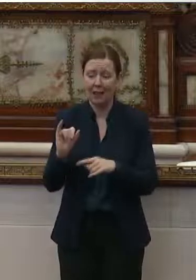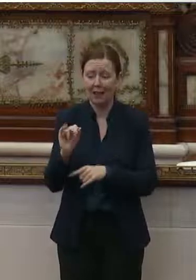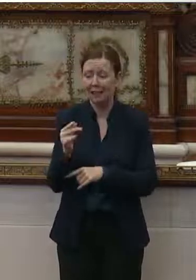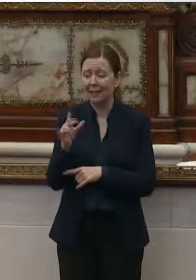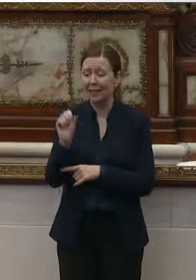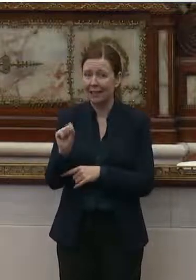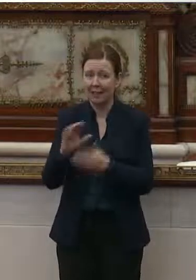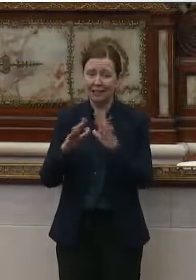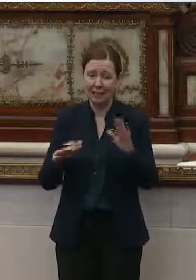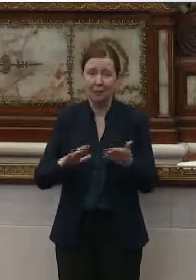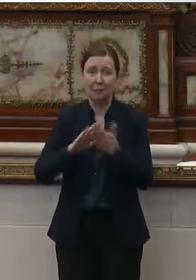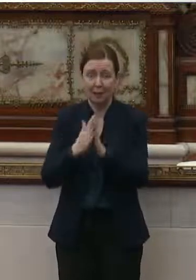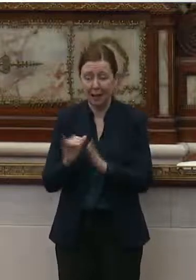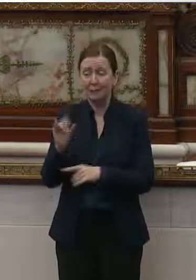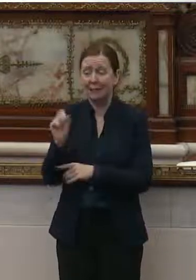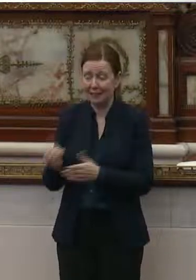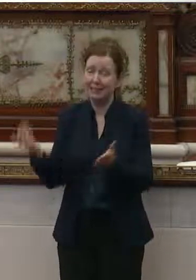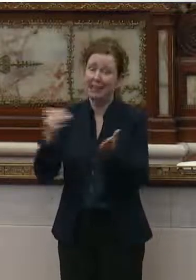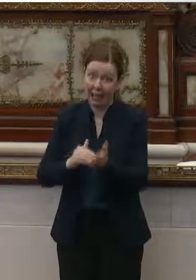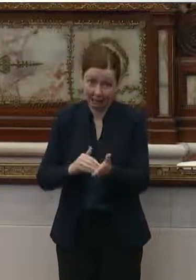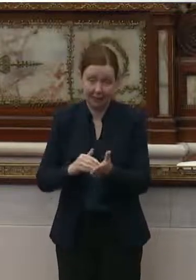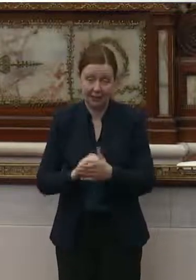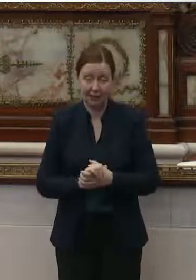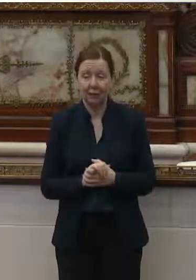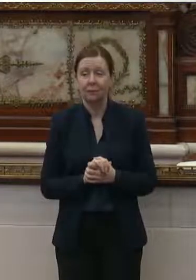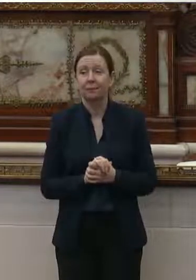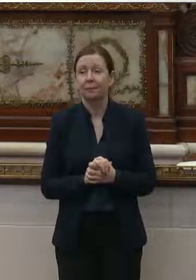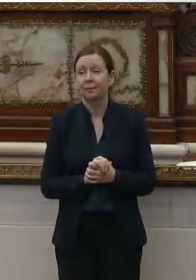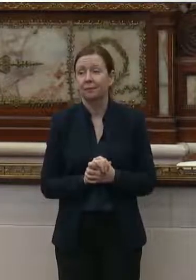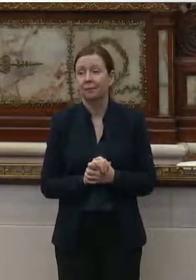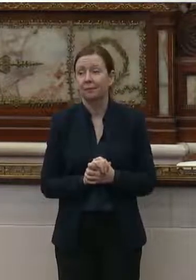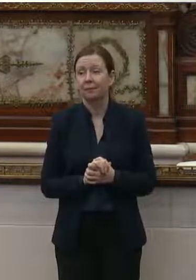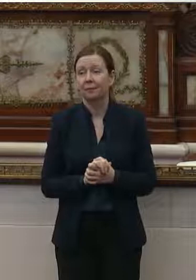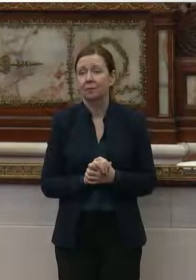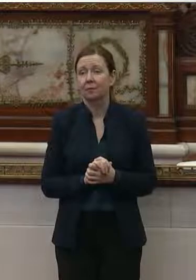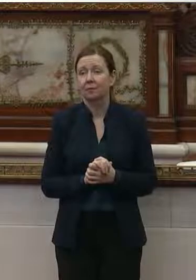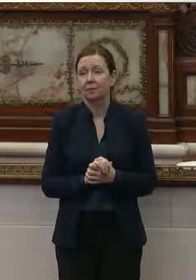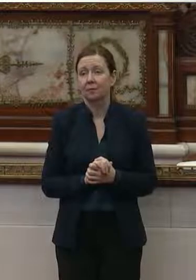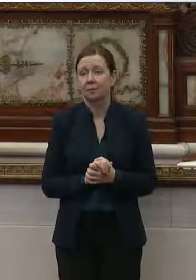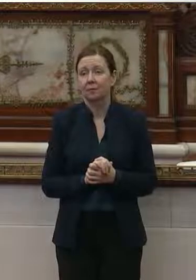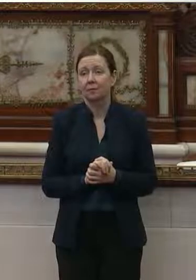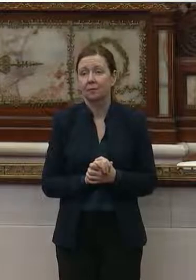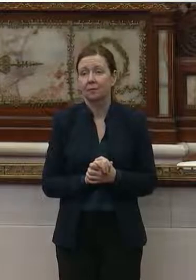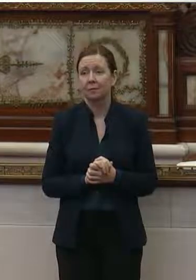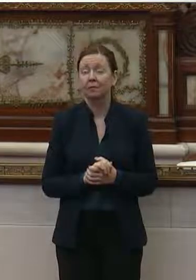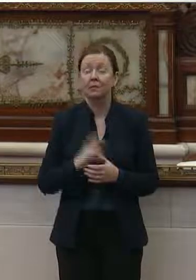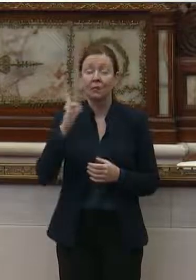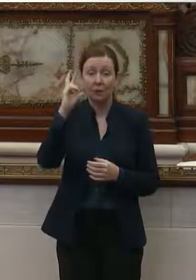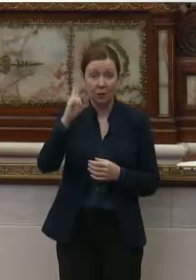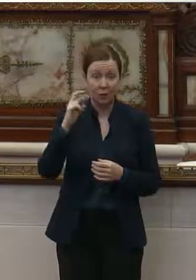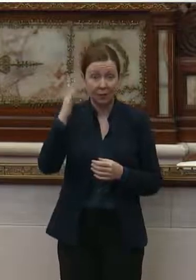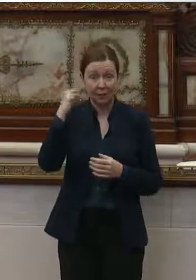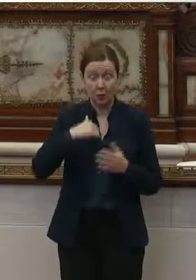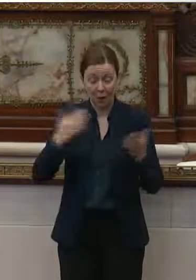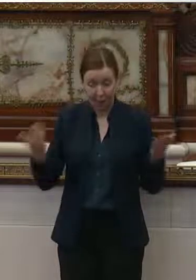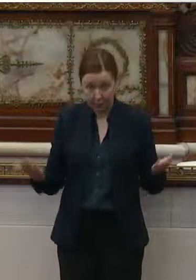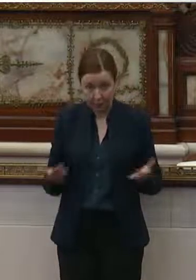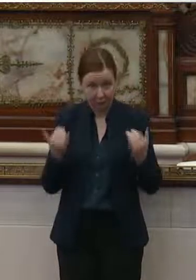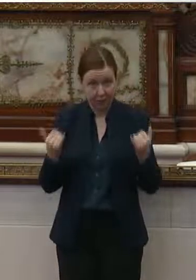be Ingress once more. The reason I come before the panel,